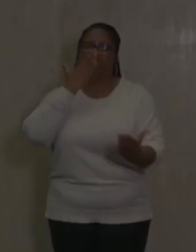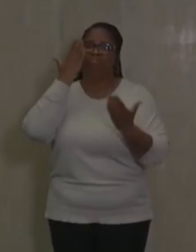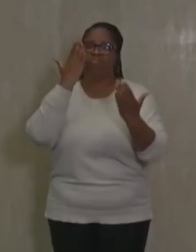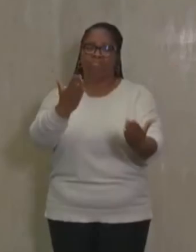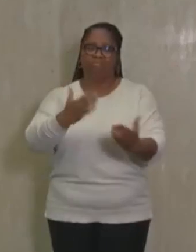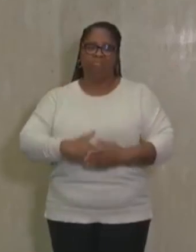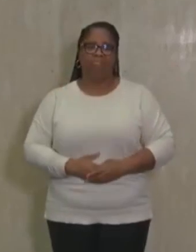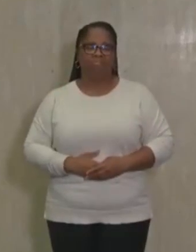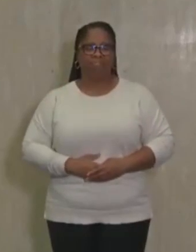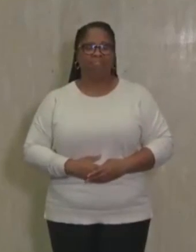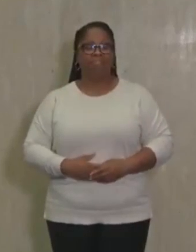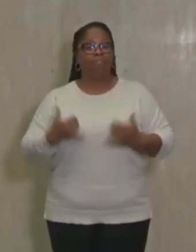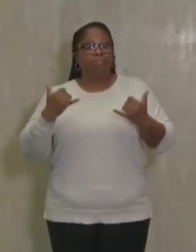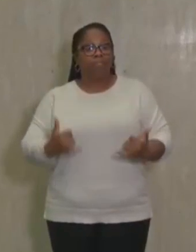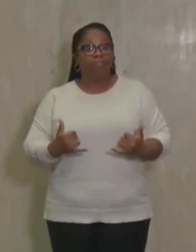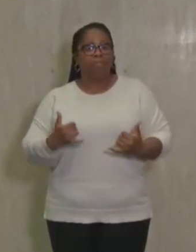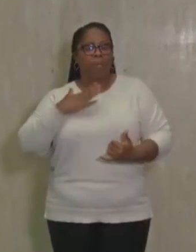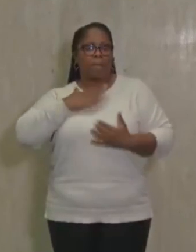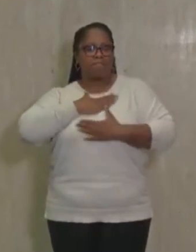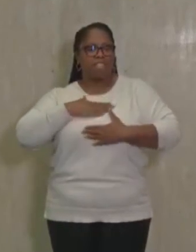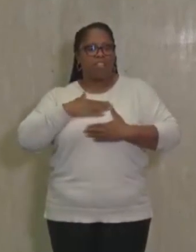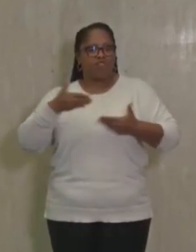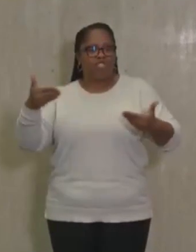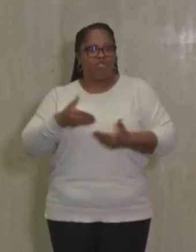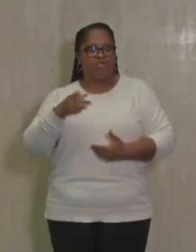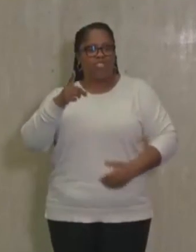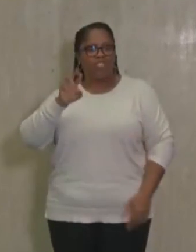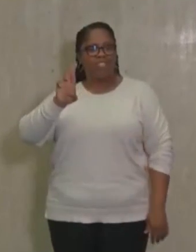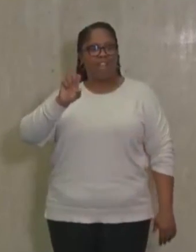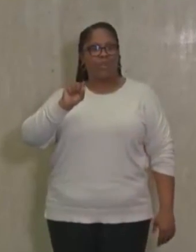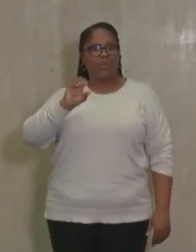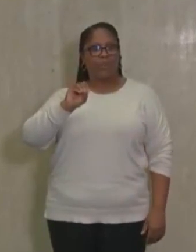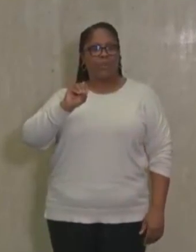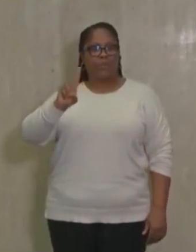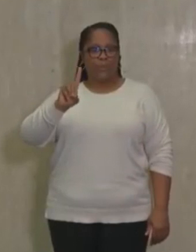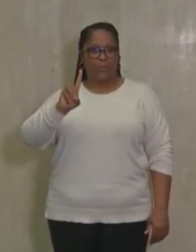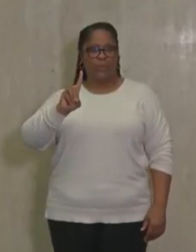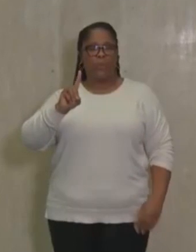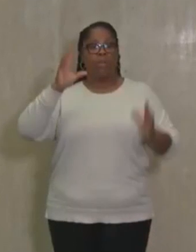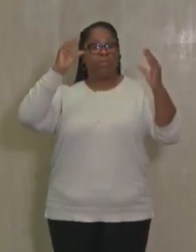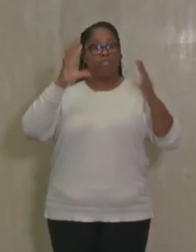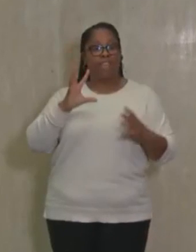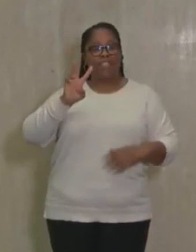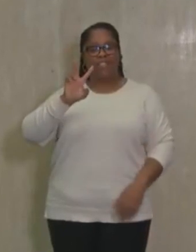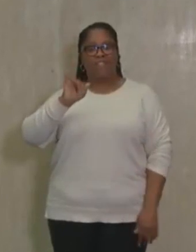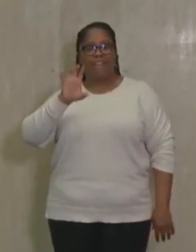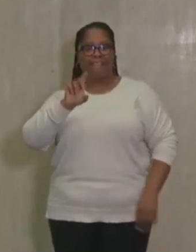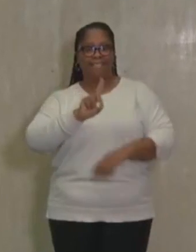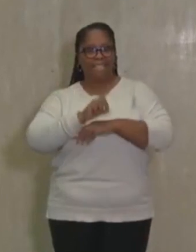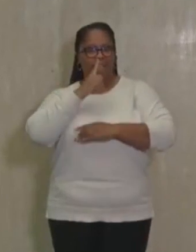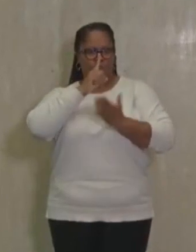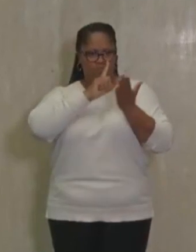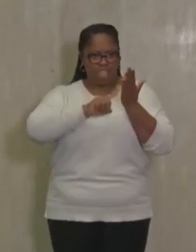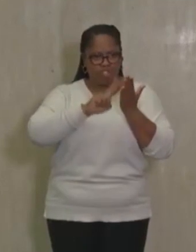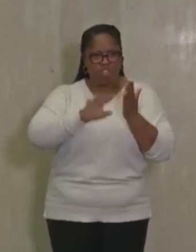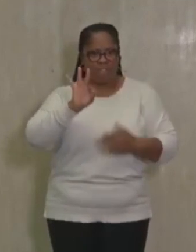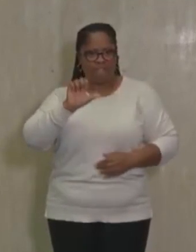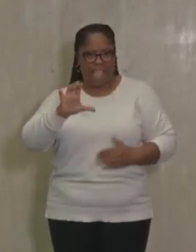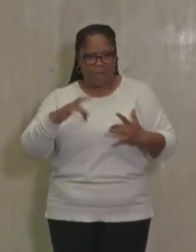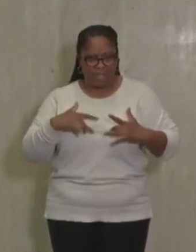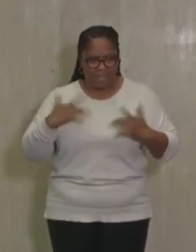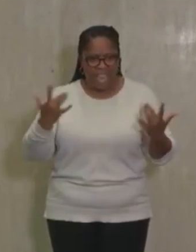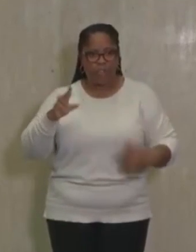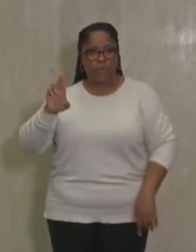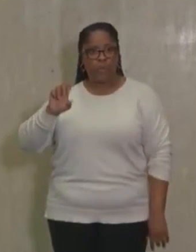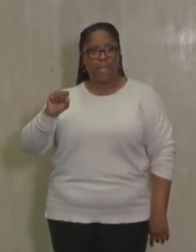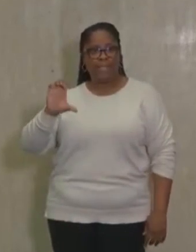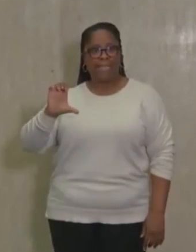And now it's my pleasure to introduce Dr. Sood, a professor and vice dean for research and faculty affairs at the